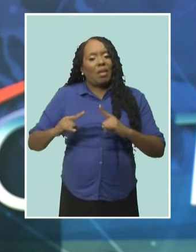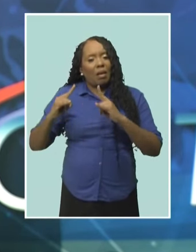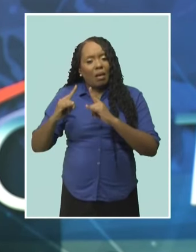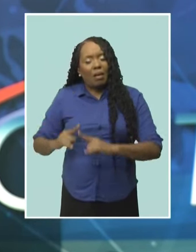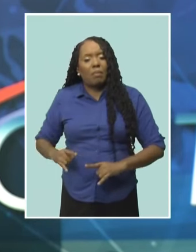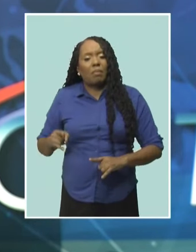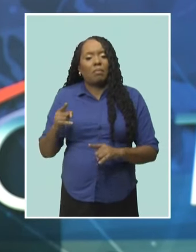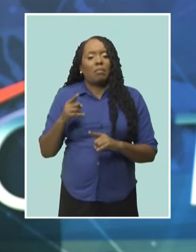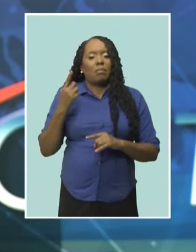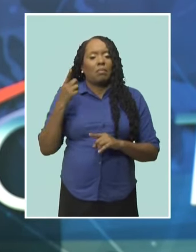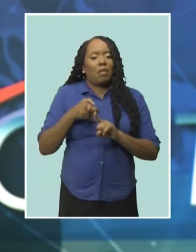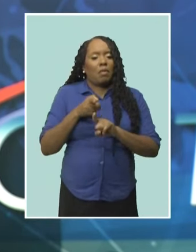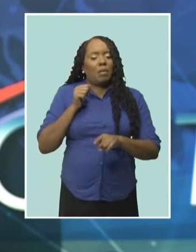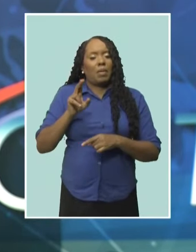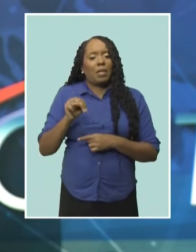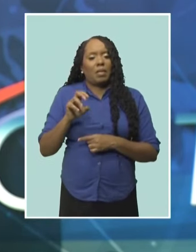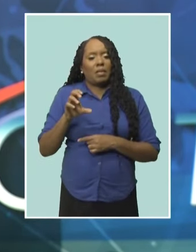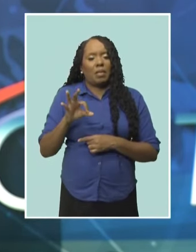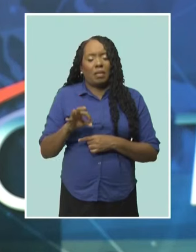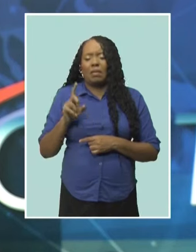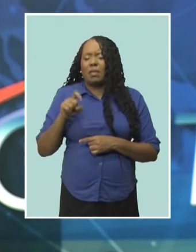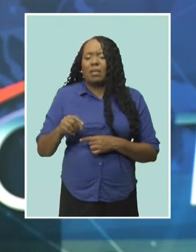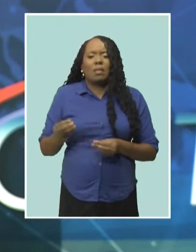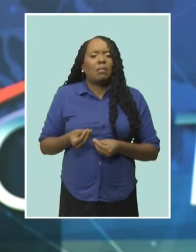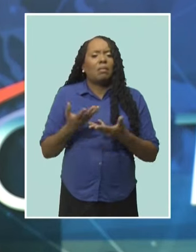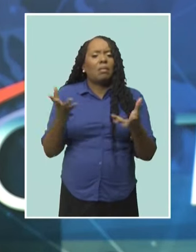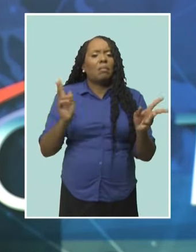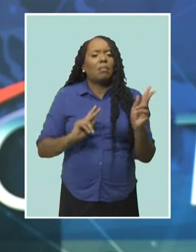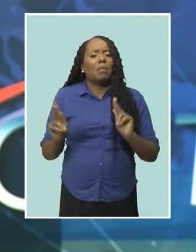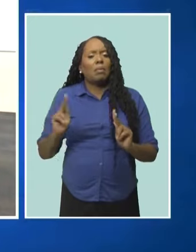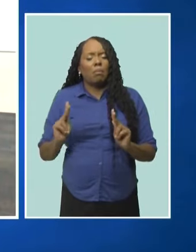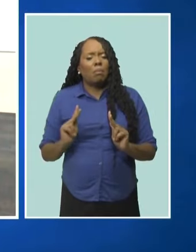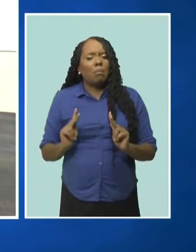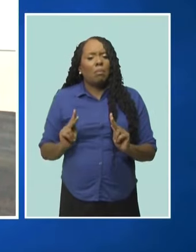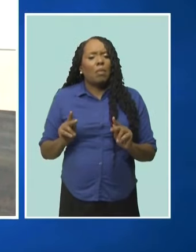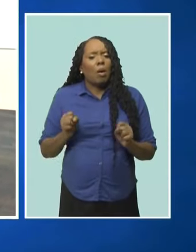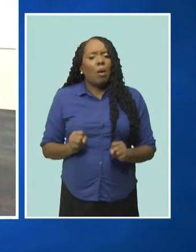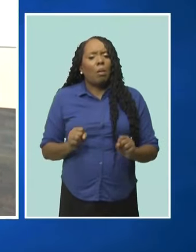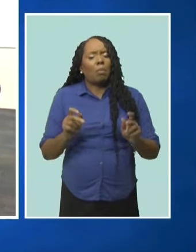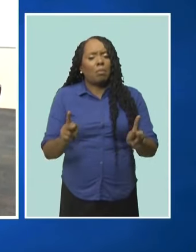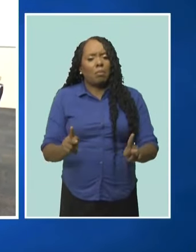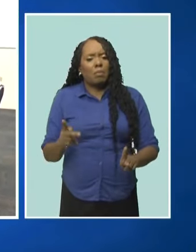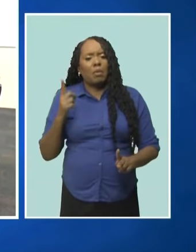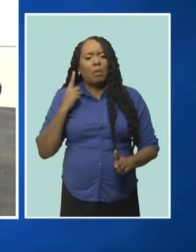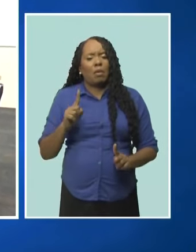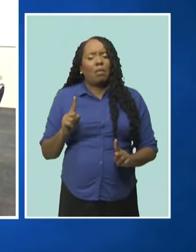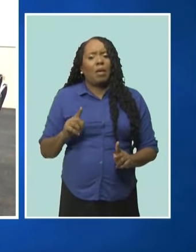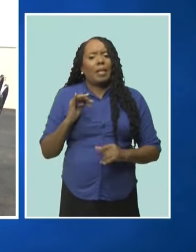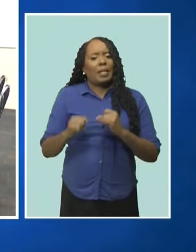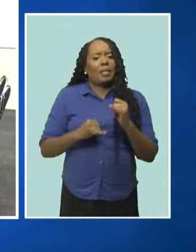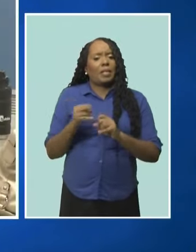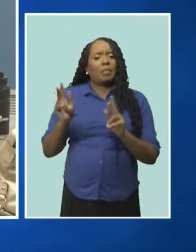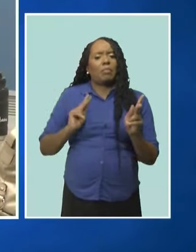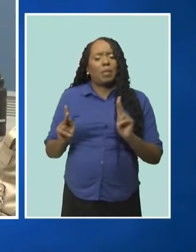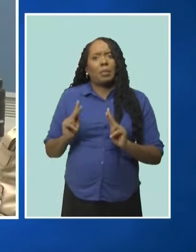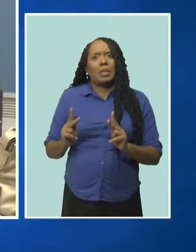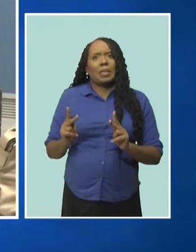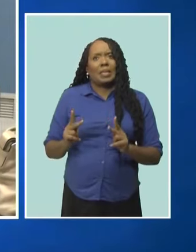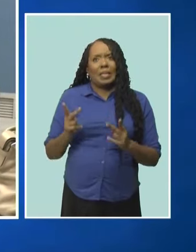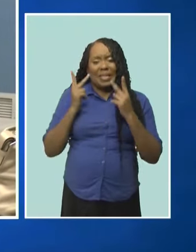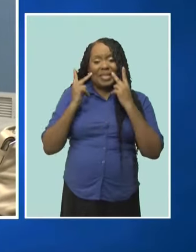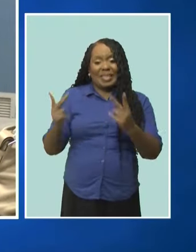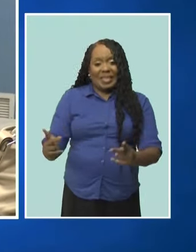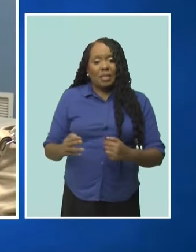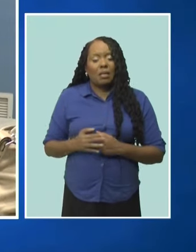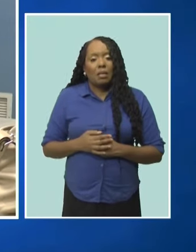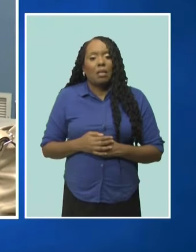films to reach international audiences. The boot camp, which ends on April the 7th, is being conducted by international film producers